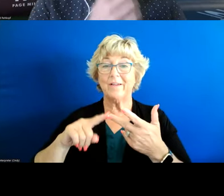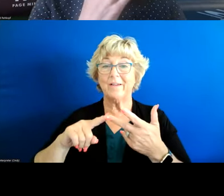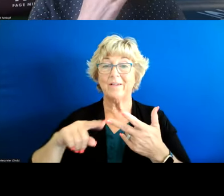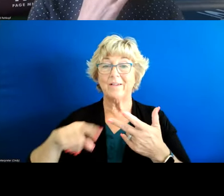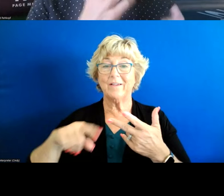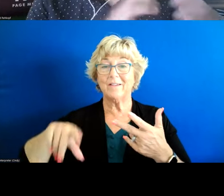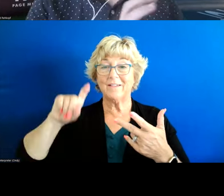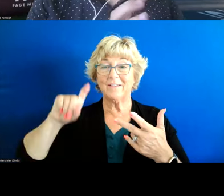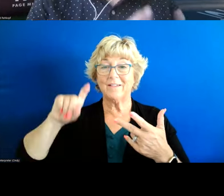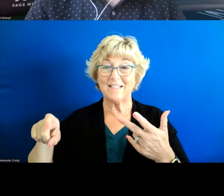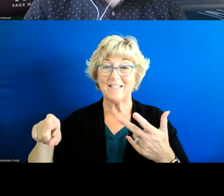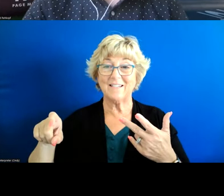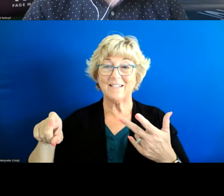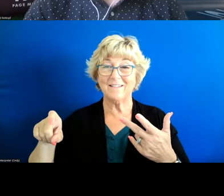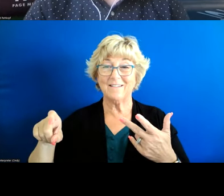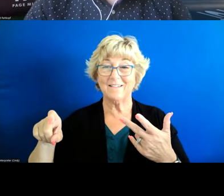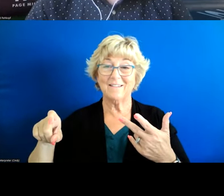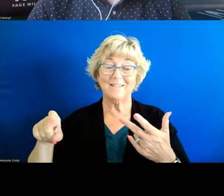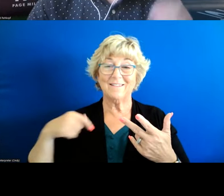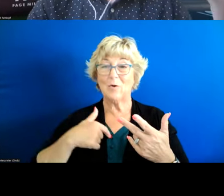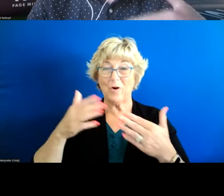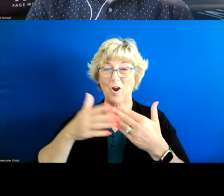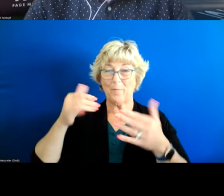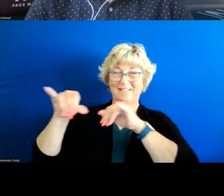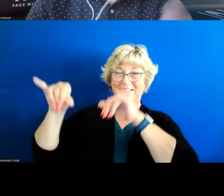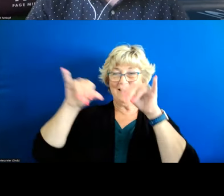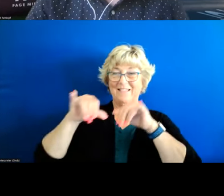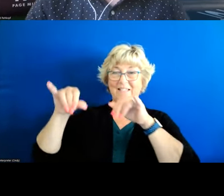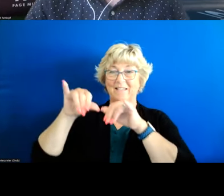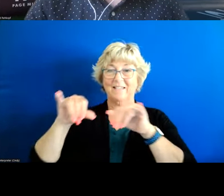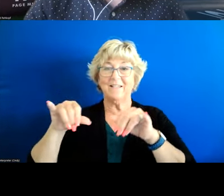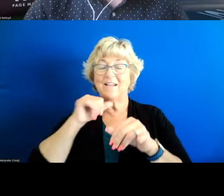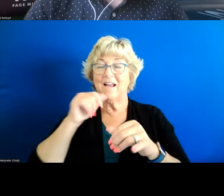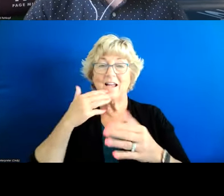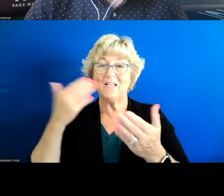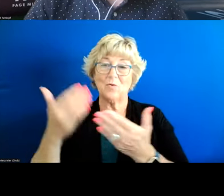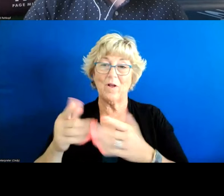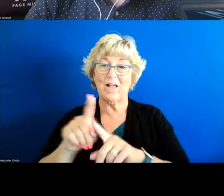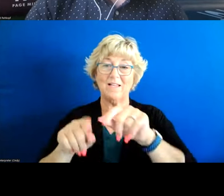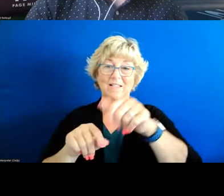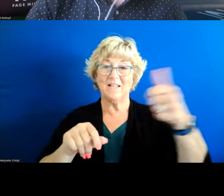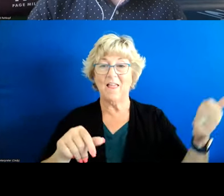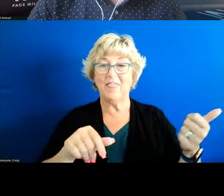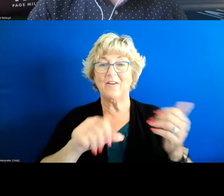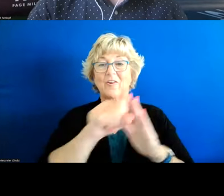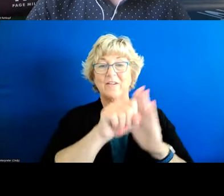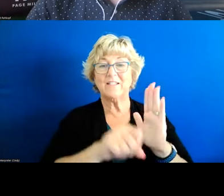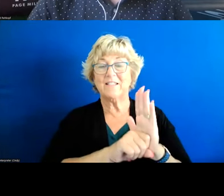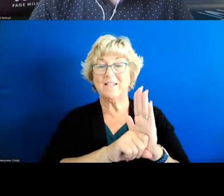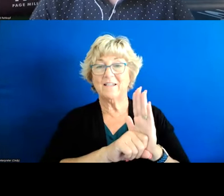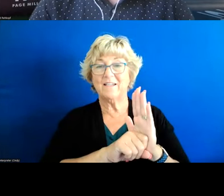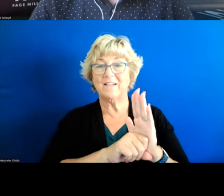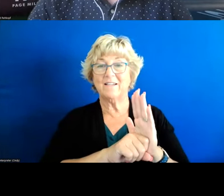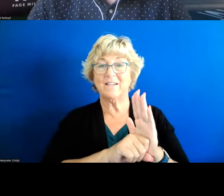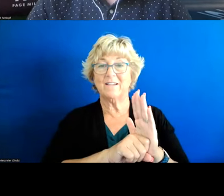like right in the same uh bucket with those um but you know not doing as well as some of these other uh other states at least uh by